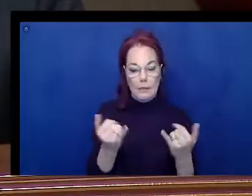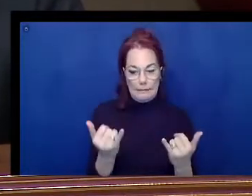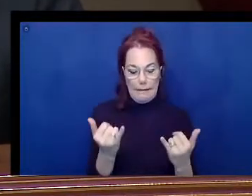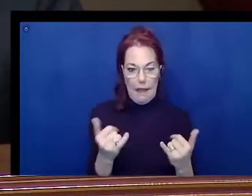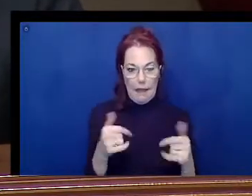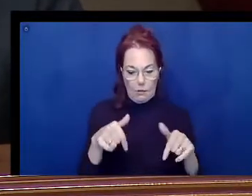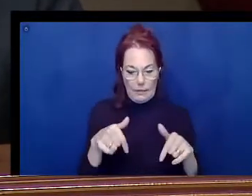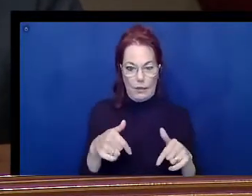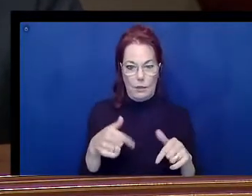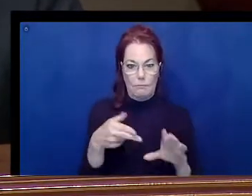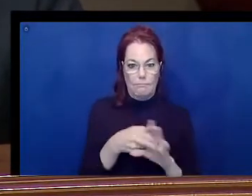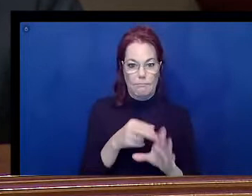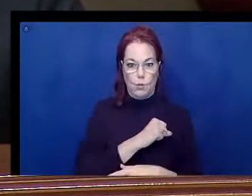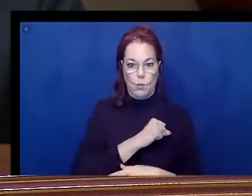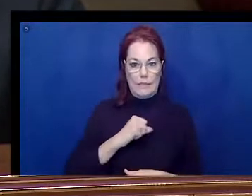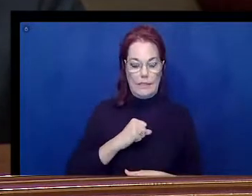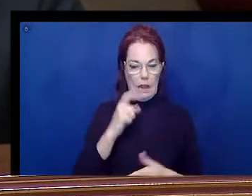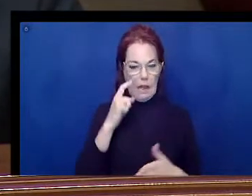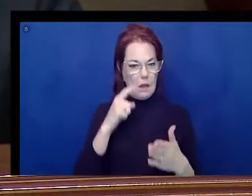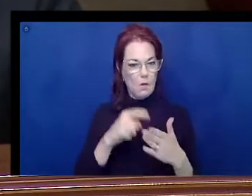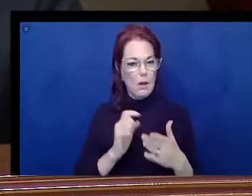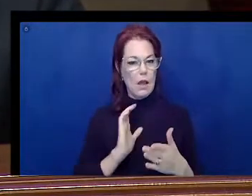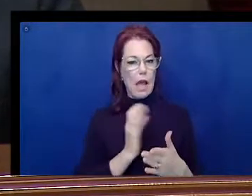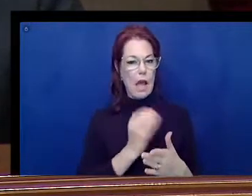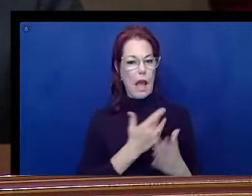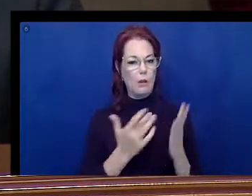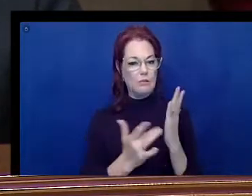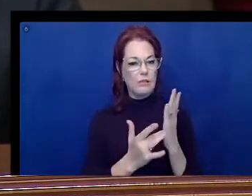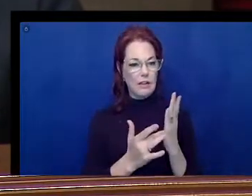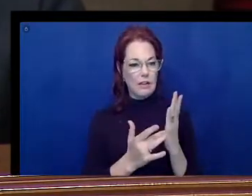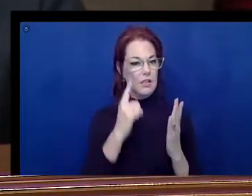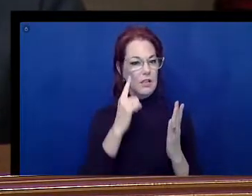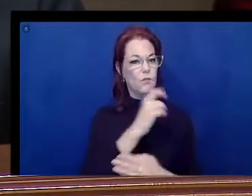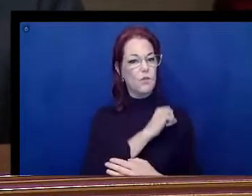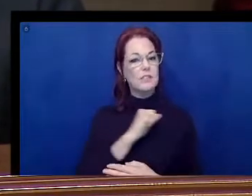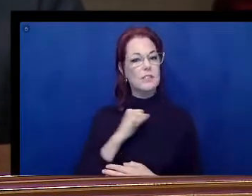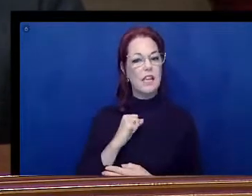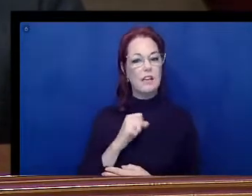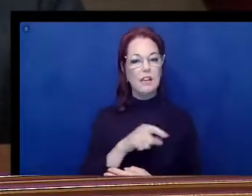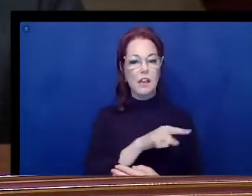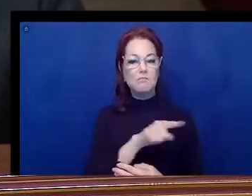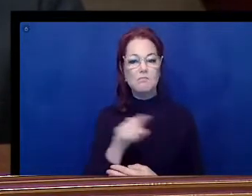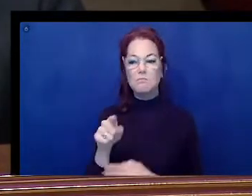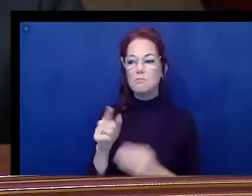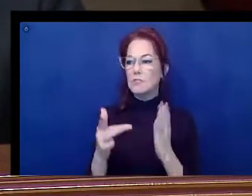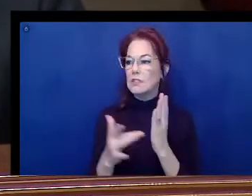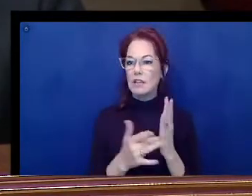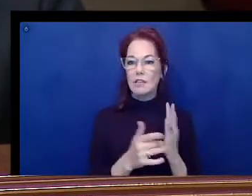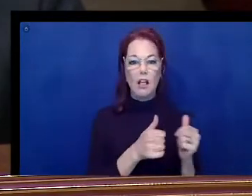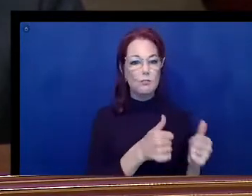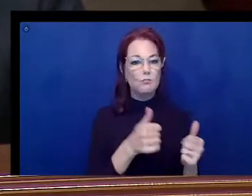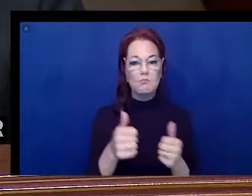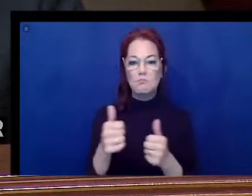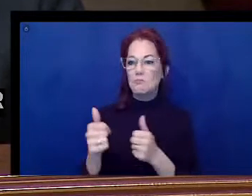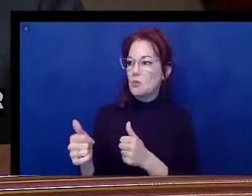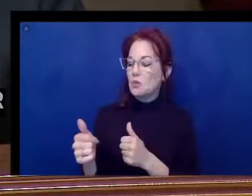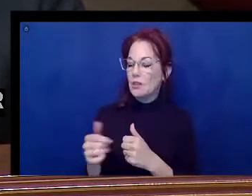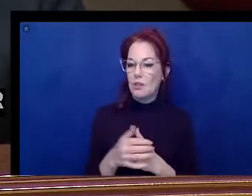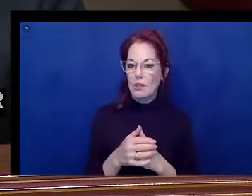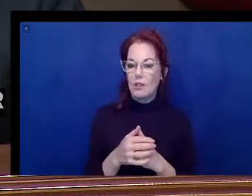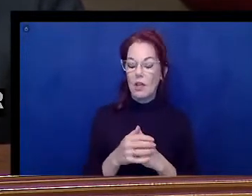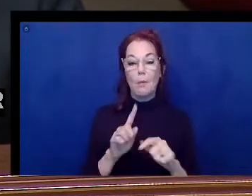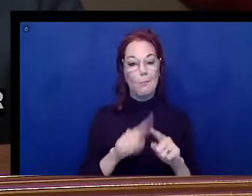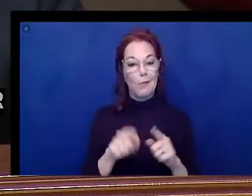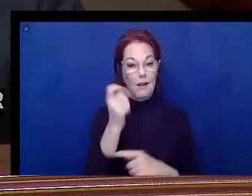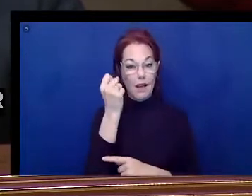good here for senators, and I'm sure over on the other side for representatives, but I get complaints